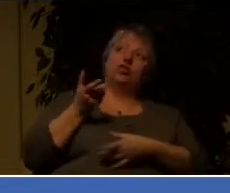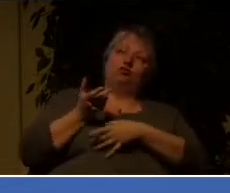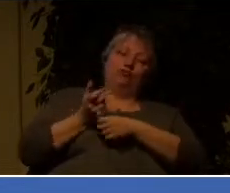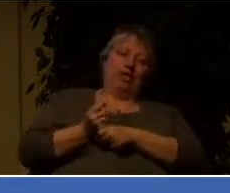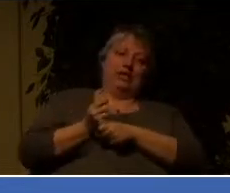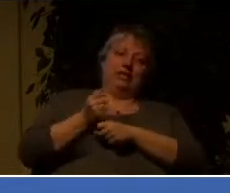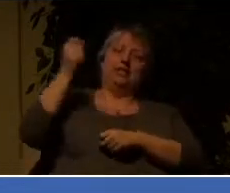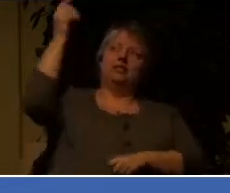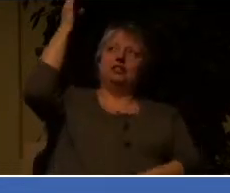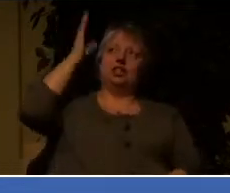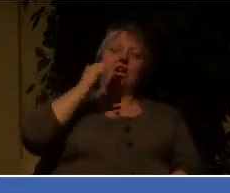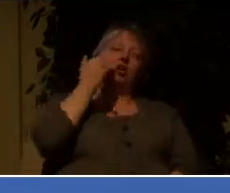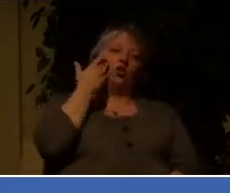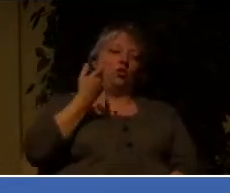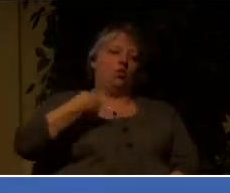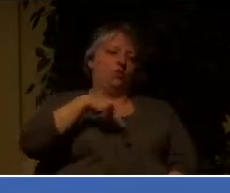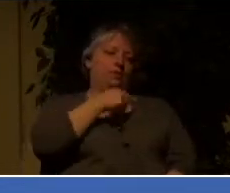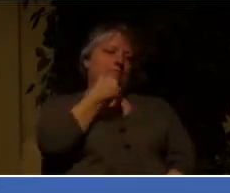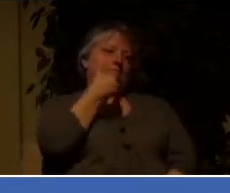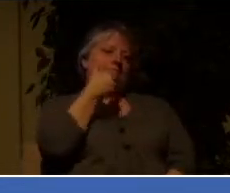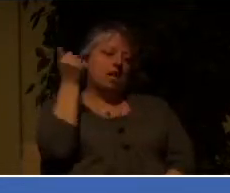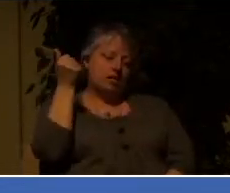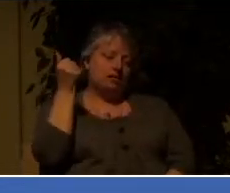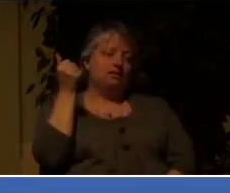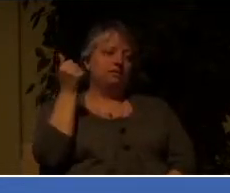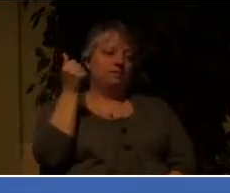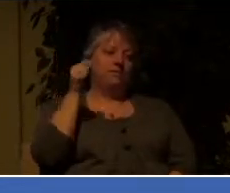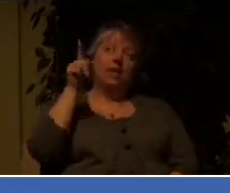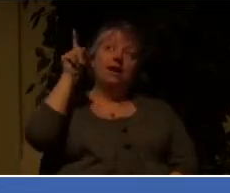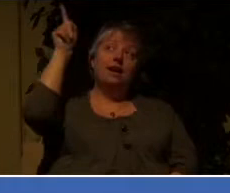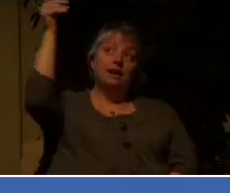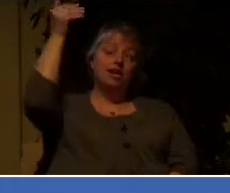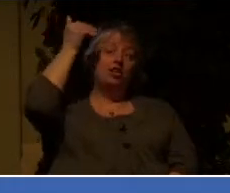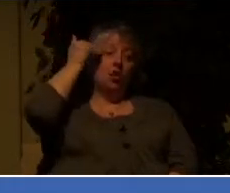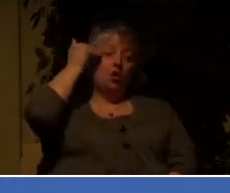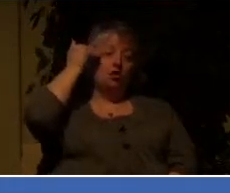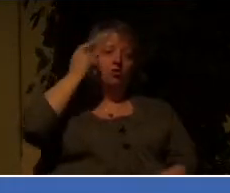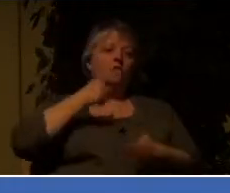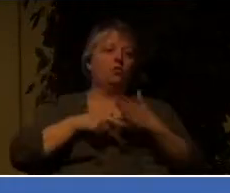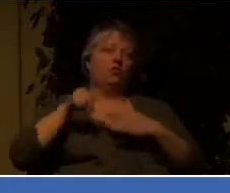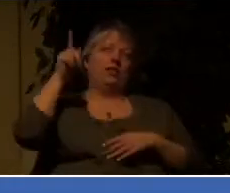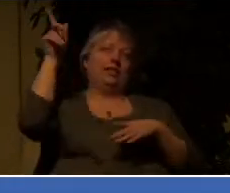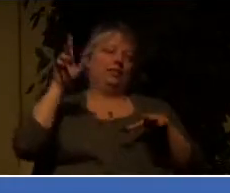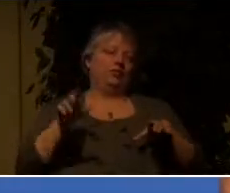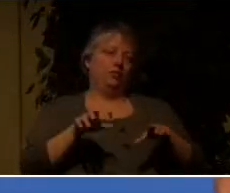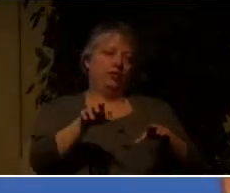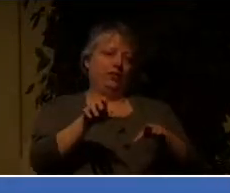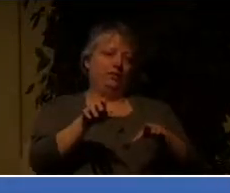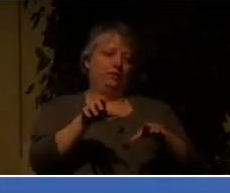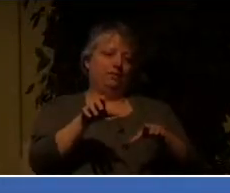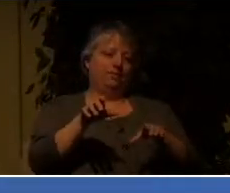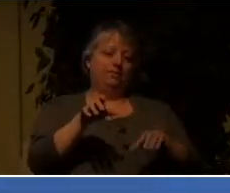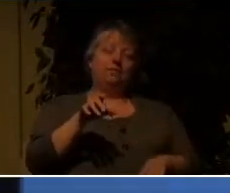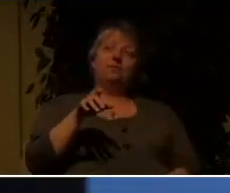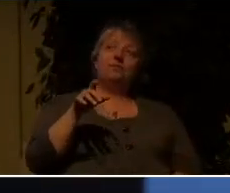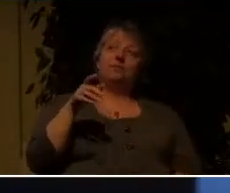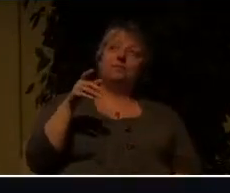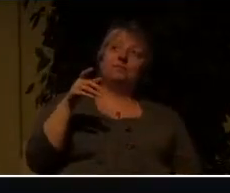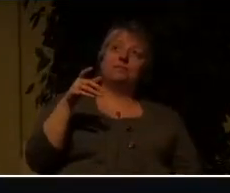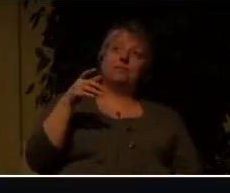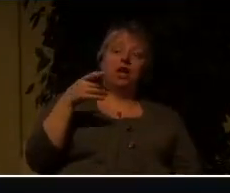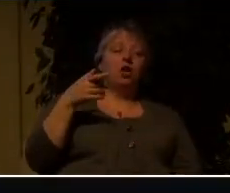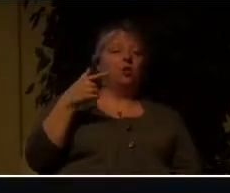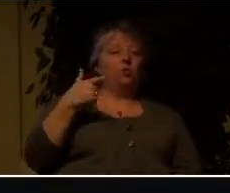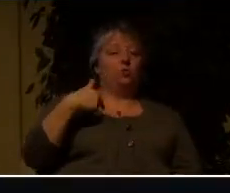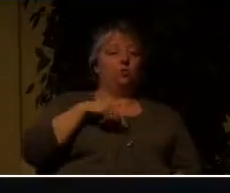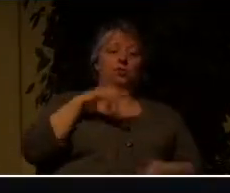and that he knows exactly what he's doing to make sure that he presents me without any spot, wrinkle or blemish